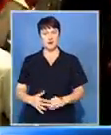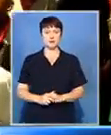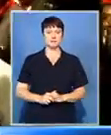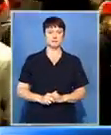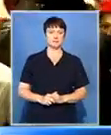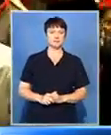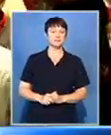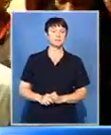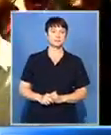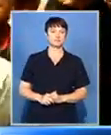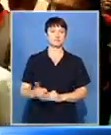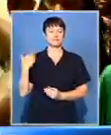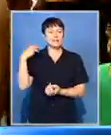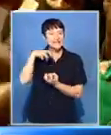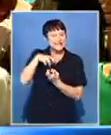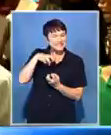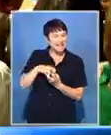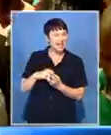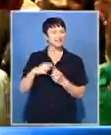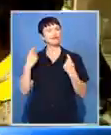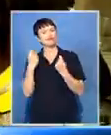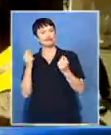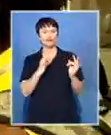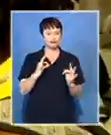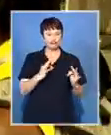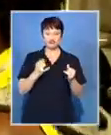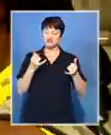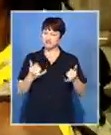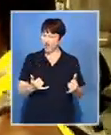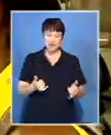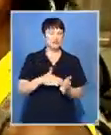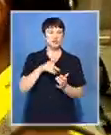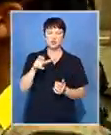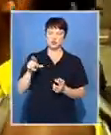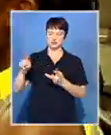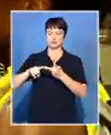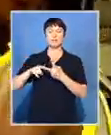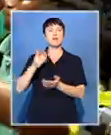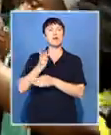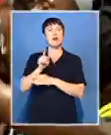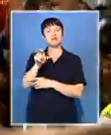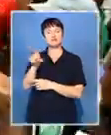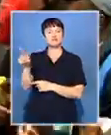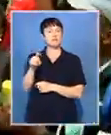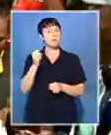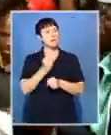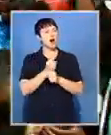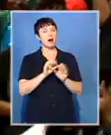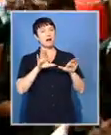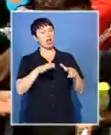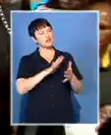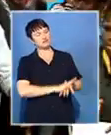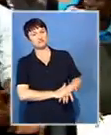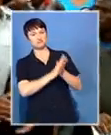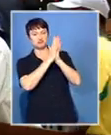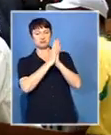A post-Easter resurrection of anti-fee sentiment. Students and workers disrupted classes, closing down buildings.